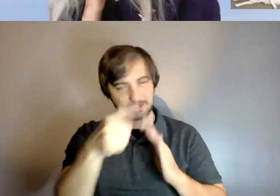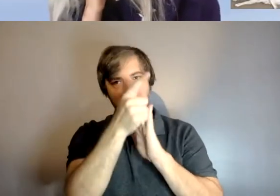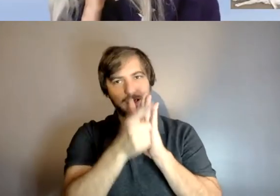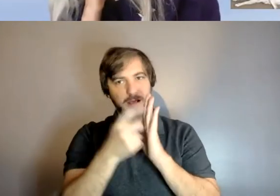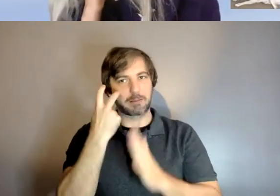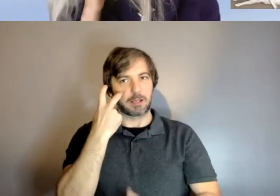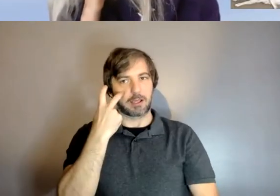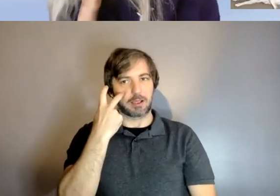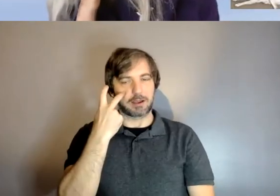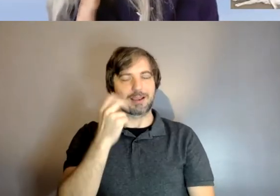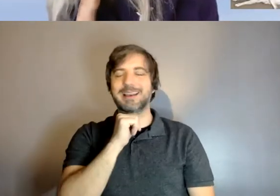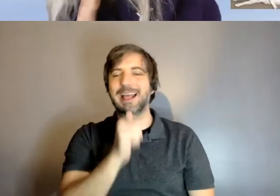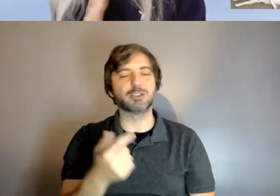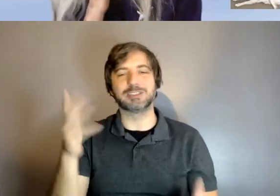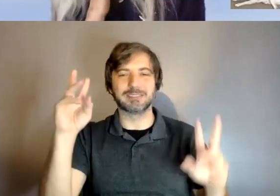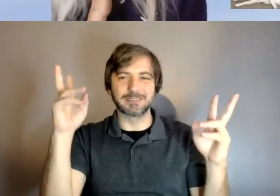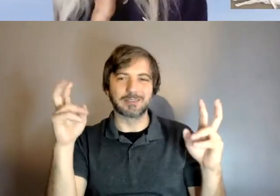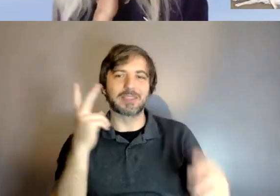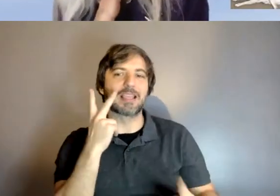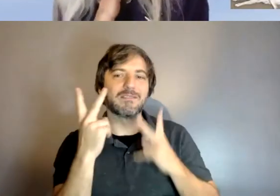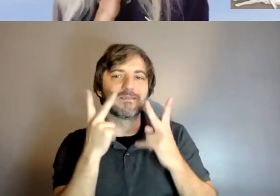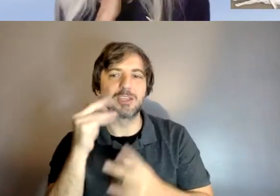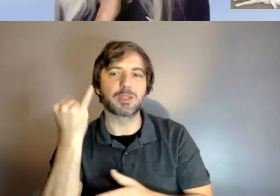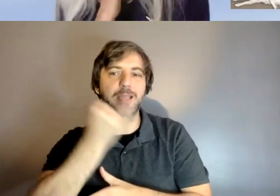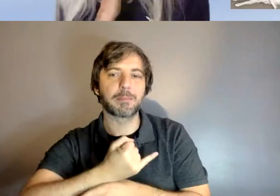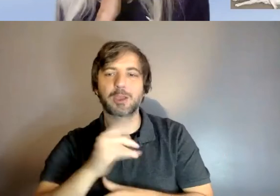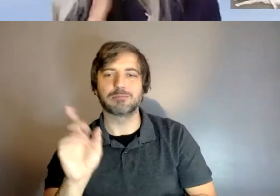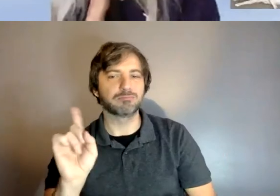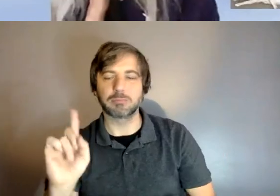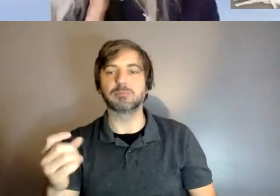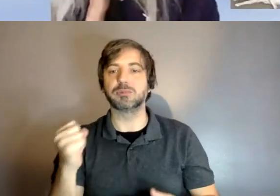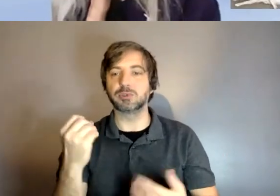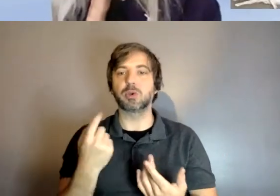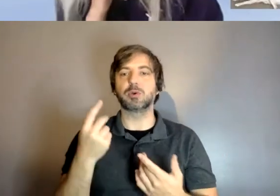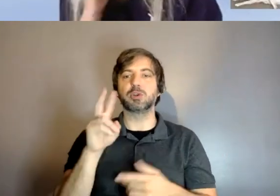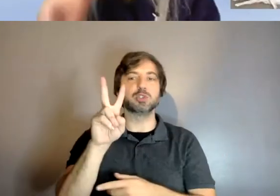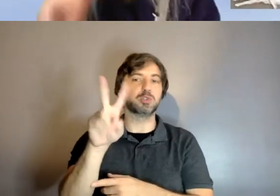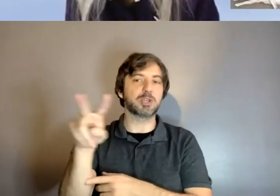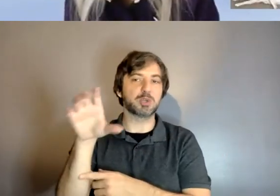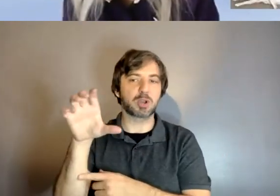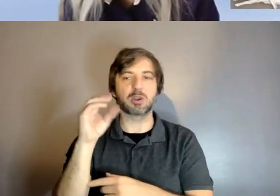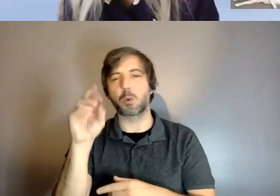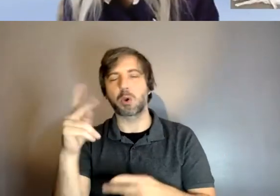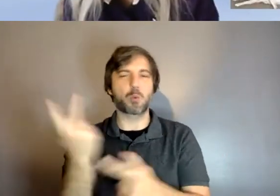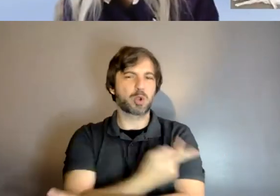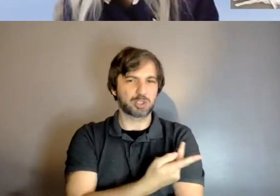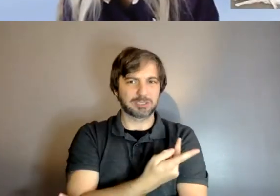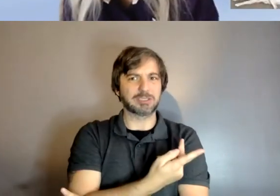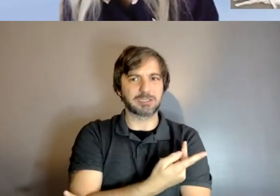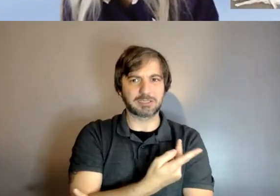not just visually impaired so like 20 over 200 or or or worse um with the i mean the correction um